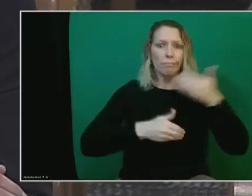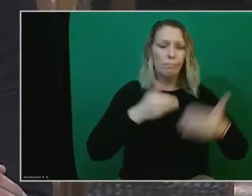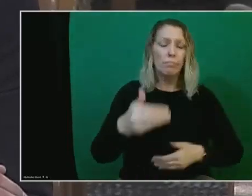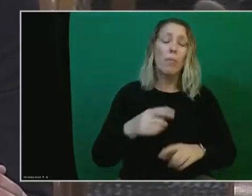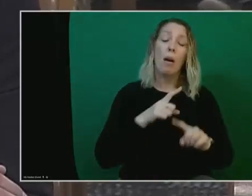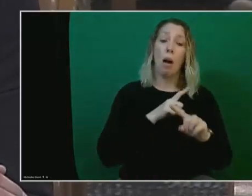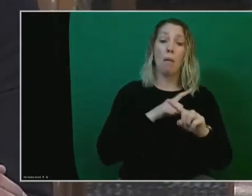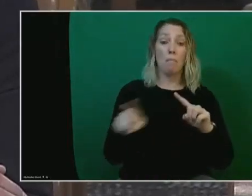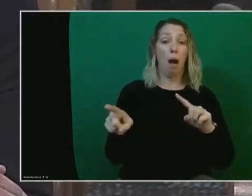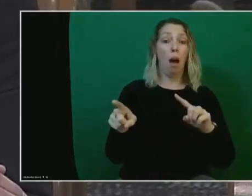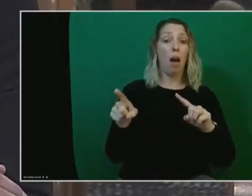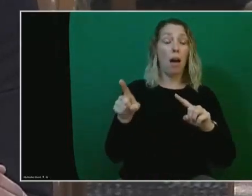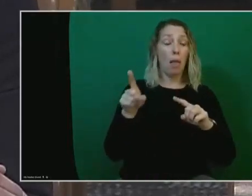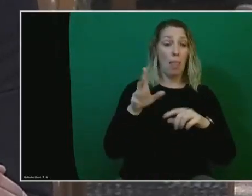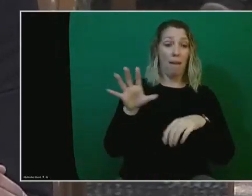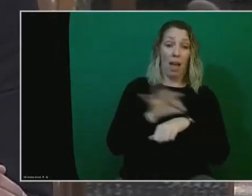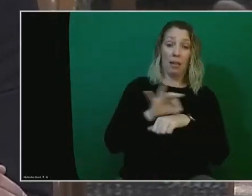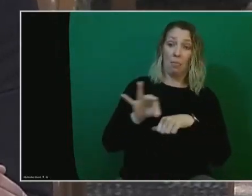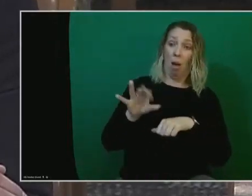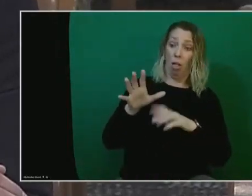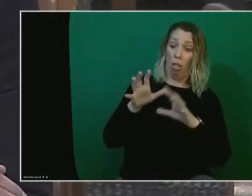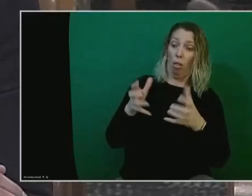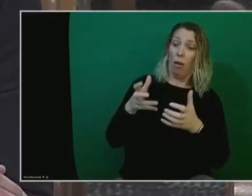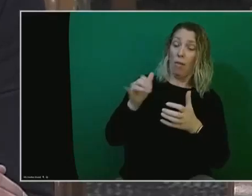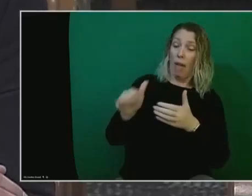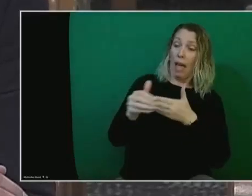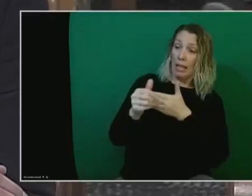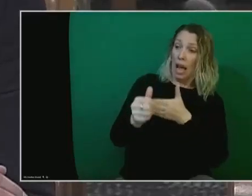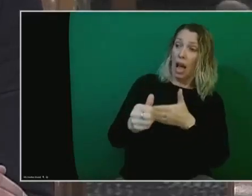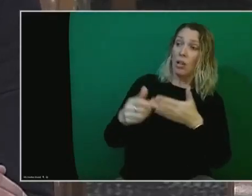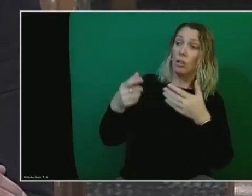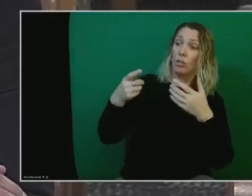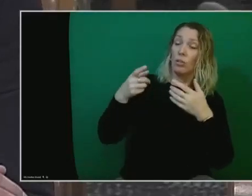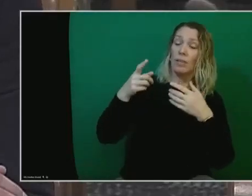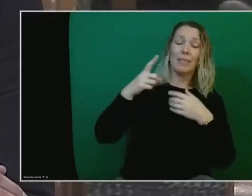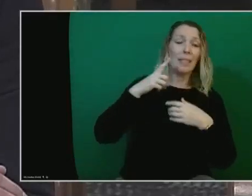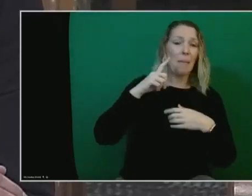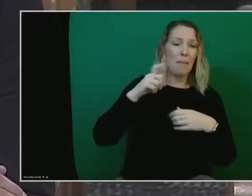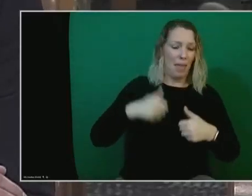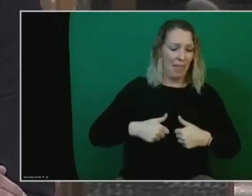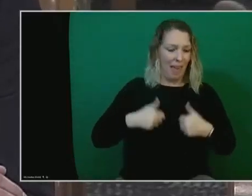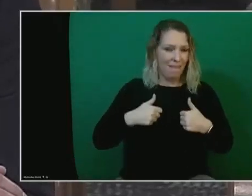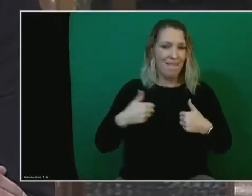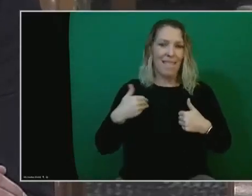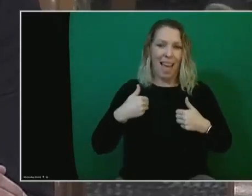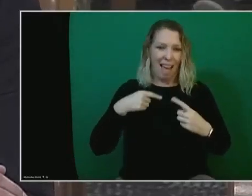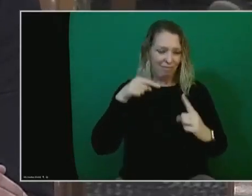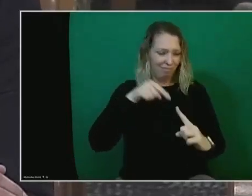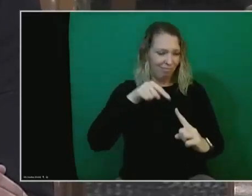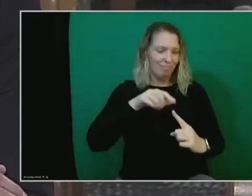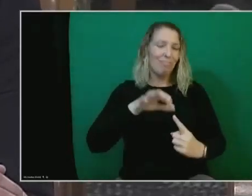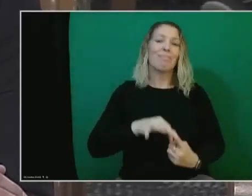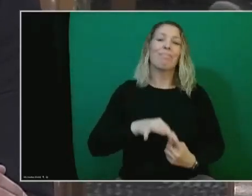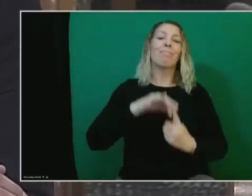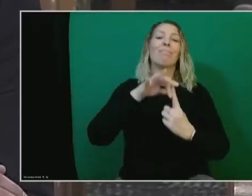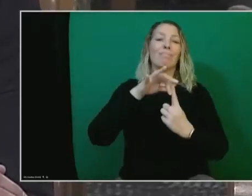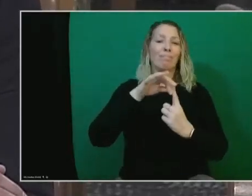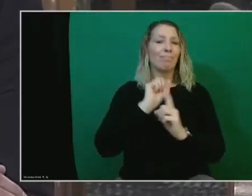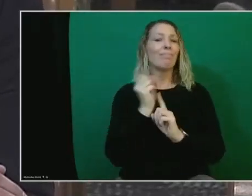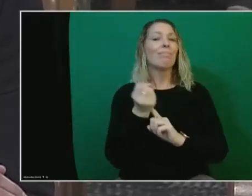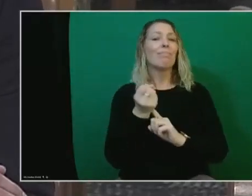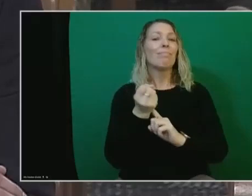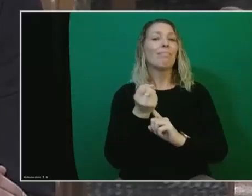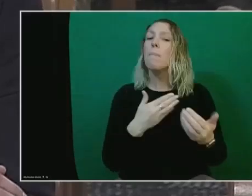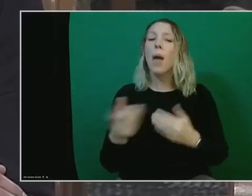principle guiding us during this work is that a person's life has its own unique circumstances no matter where they live.